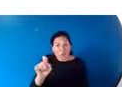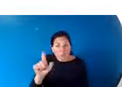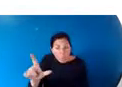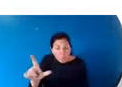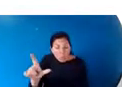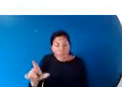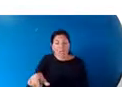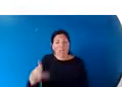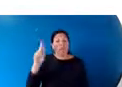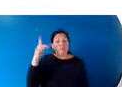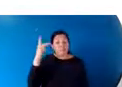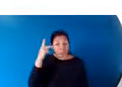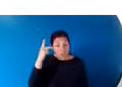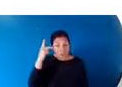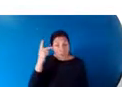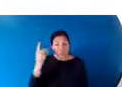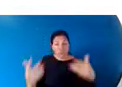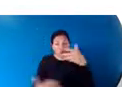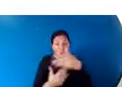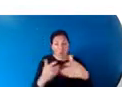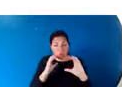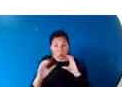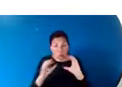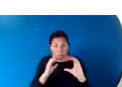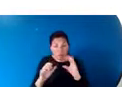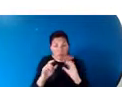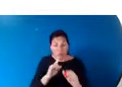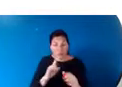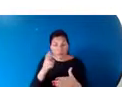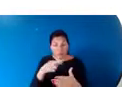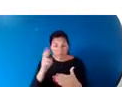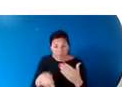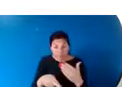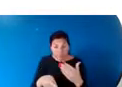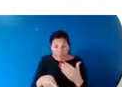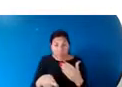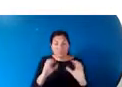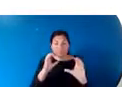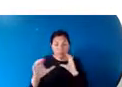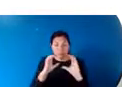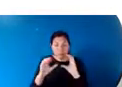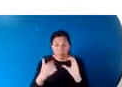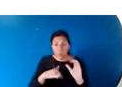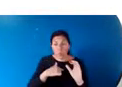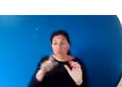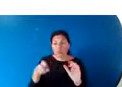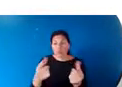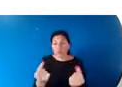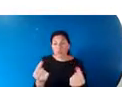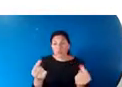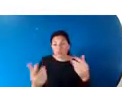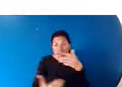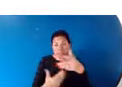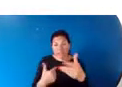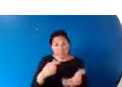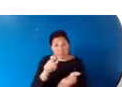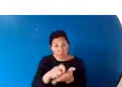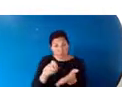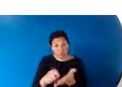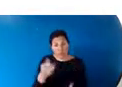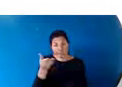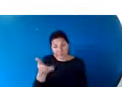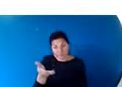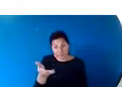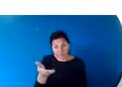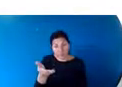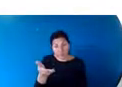social conversations that result in determining what it is that we should be doing as a society. In I've written about this in Scientific American,